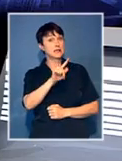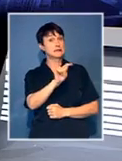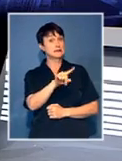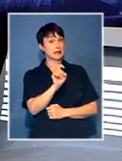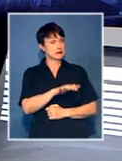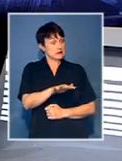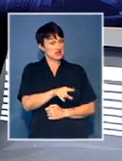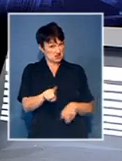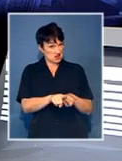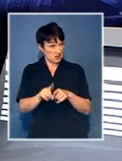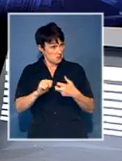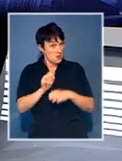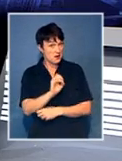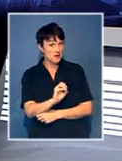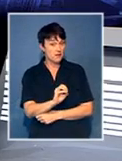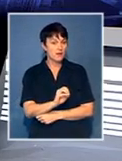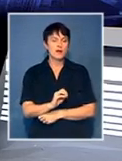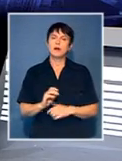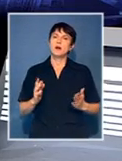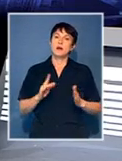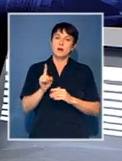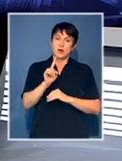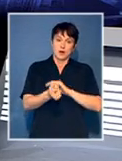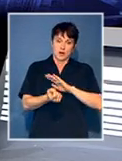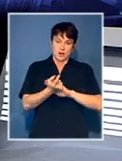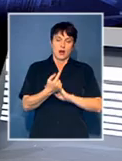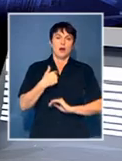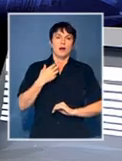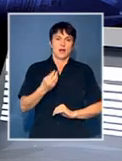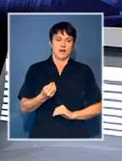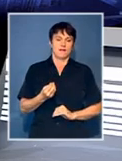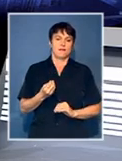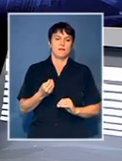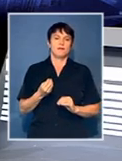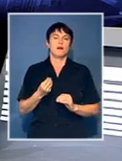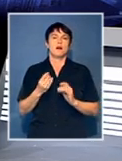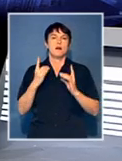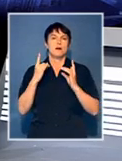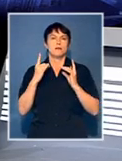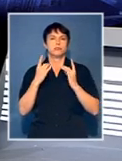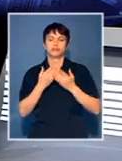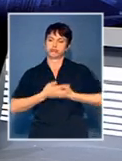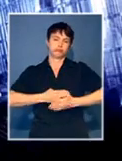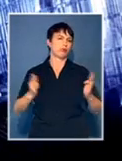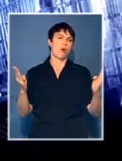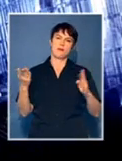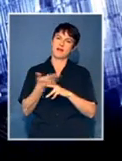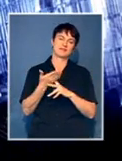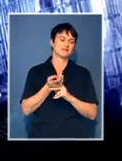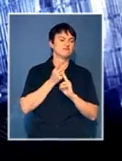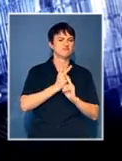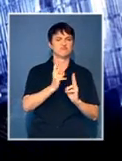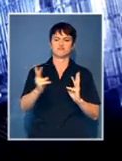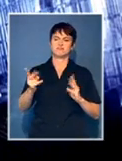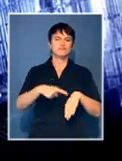Parchestrom, for example? Well, what's happening is we've got to broaden access and open all our gates and our doors to different races.